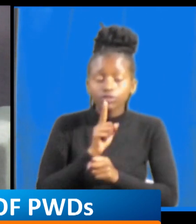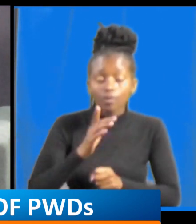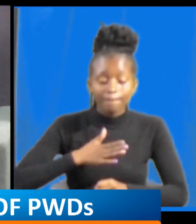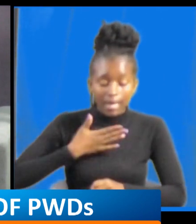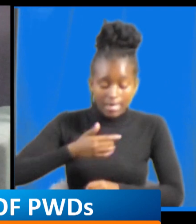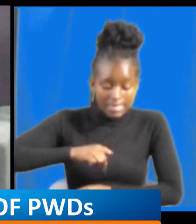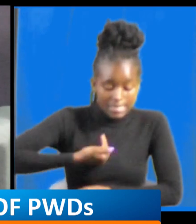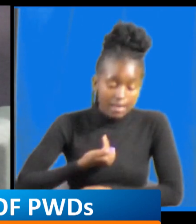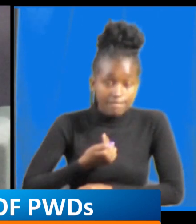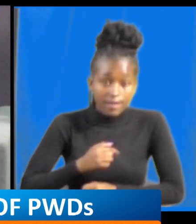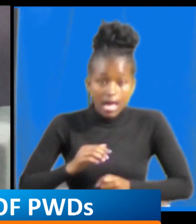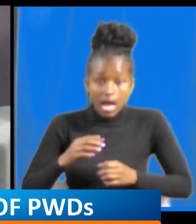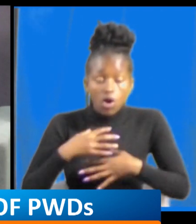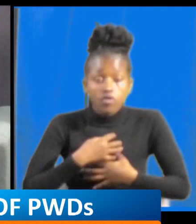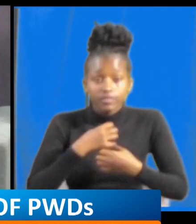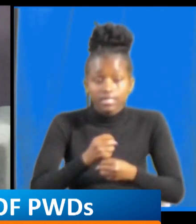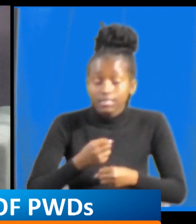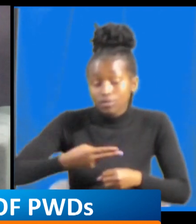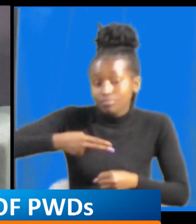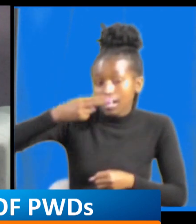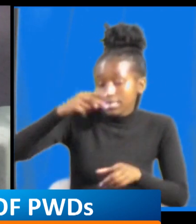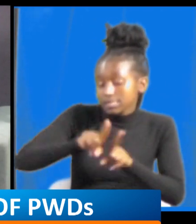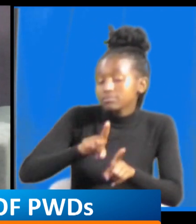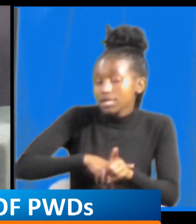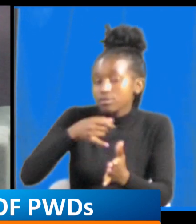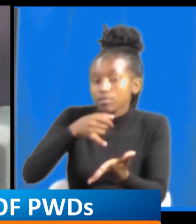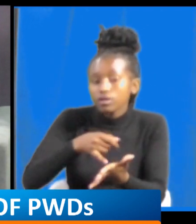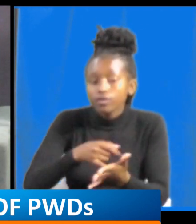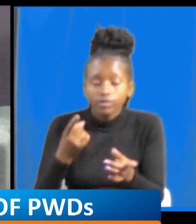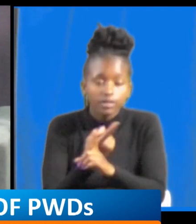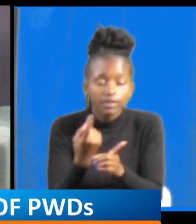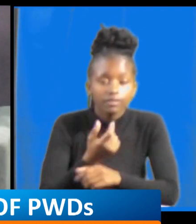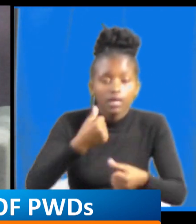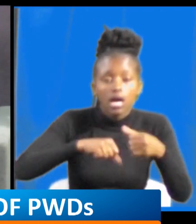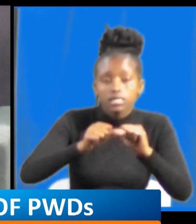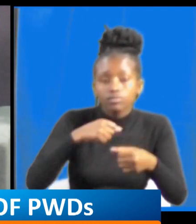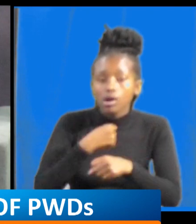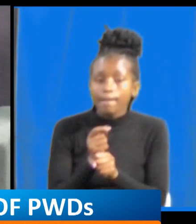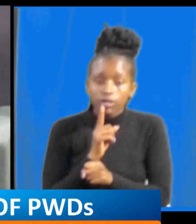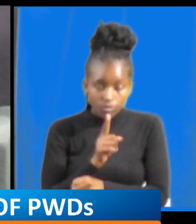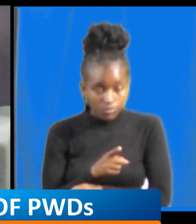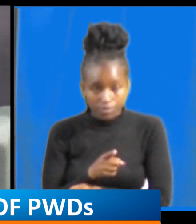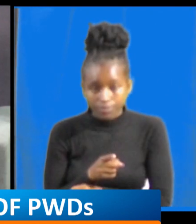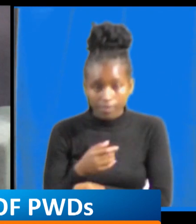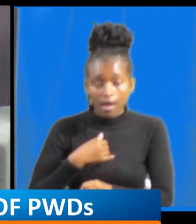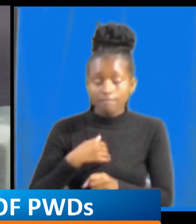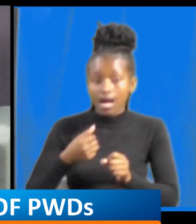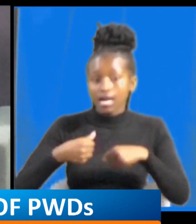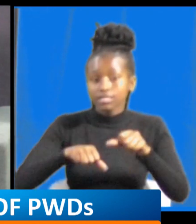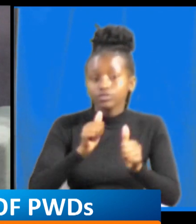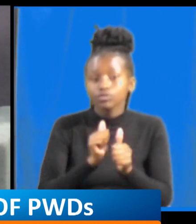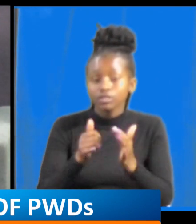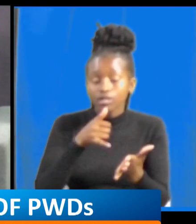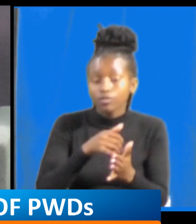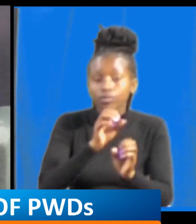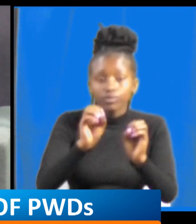up by engaging me in various activities ensuring that there is no activity that i'm not engaged